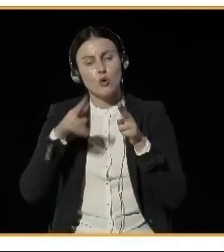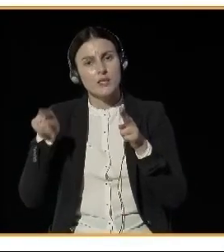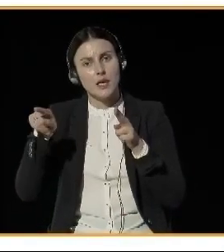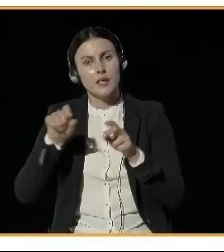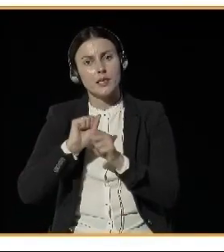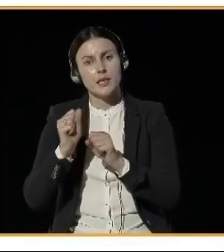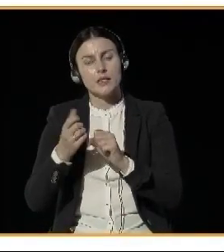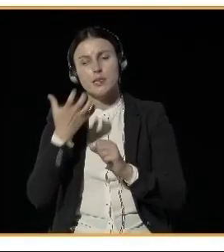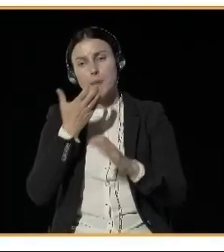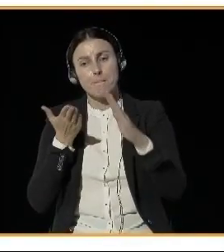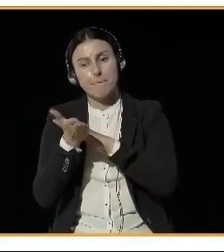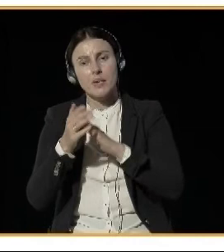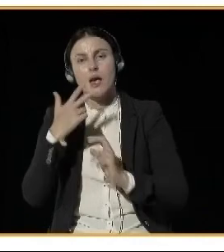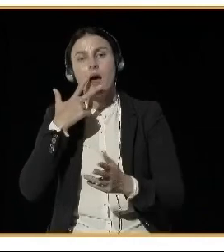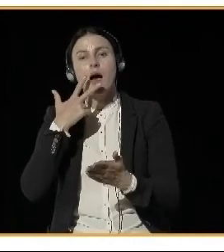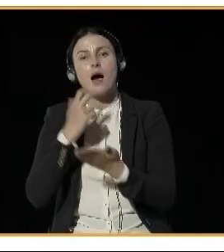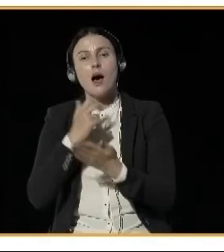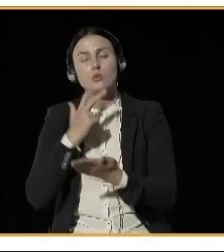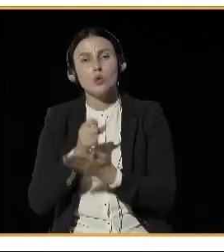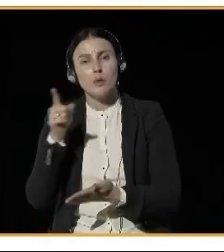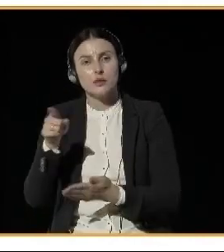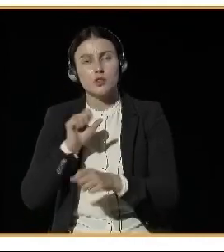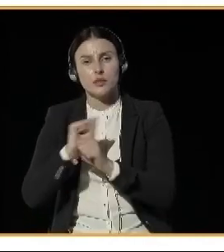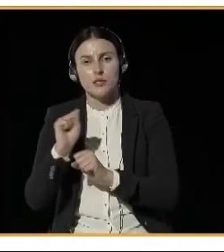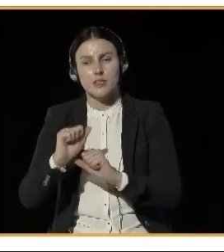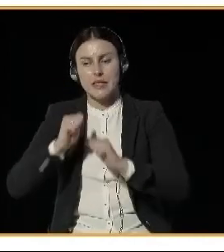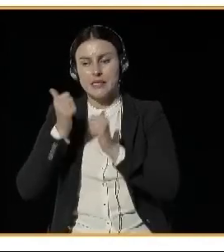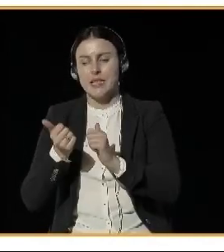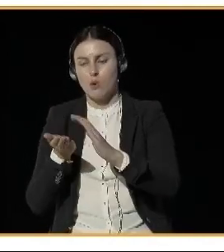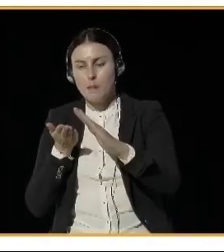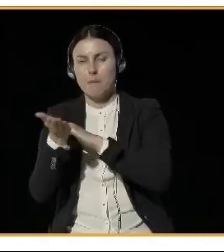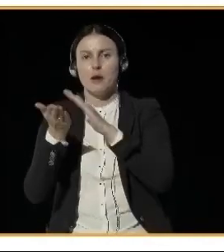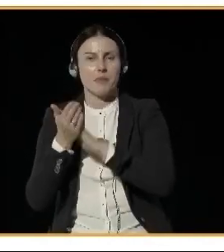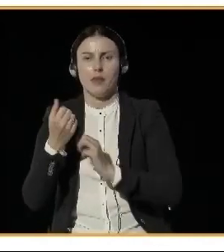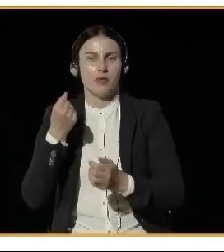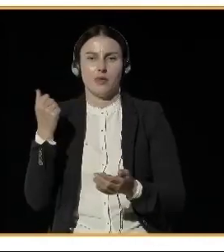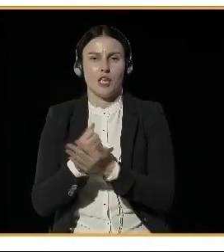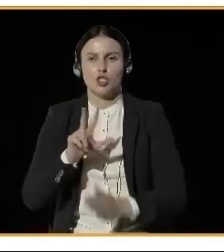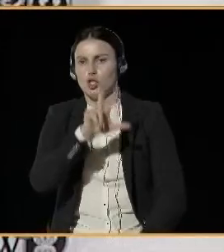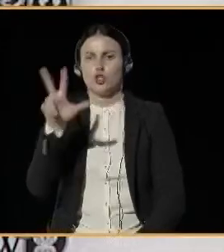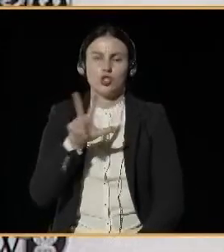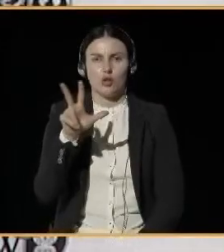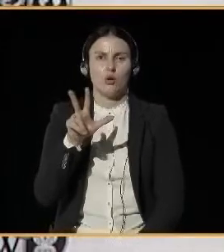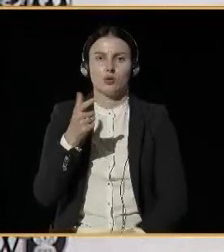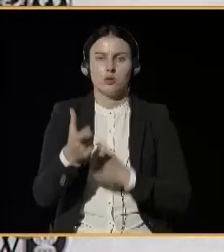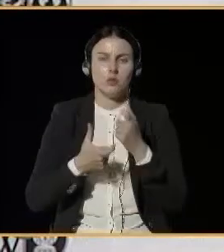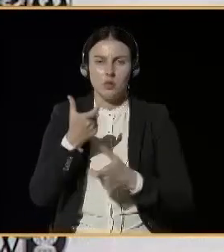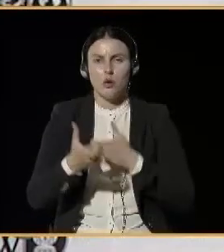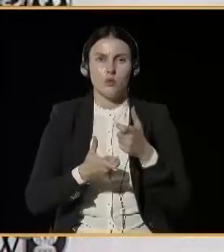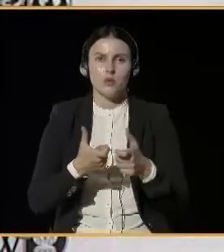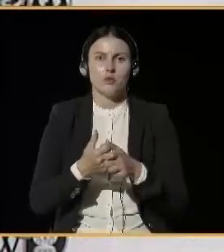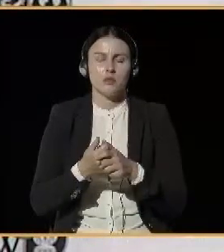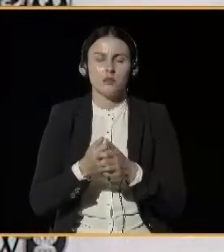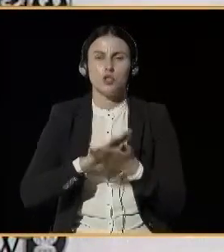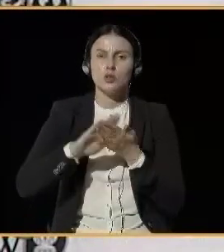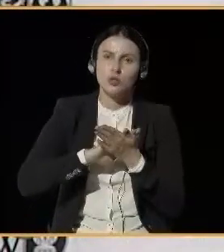So you don't have to spend three hours a day on cleaning and burning